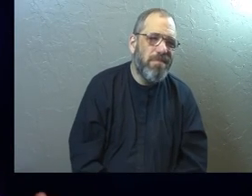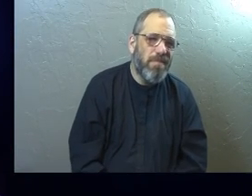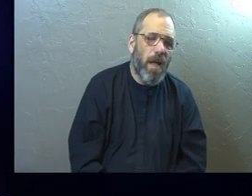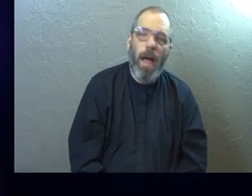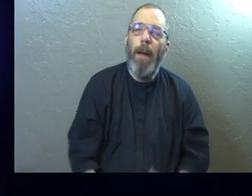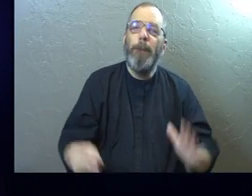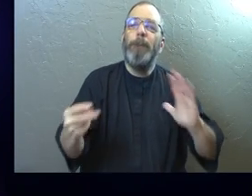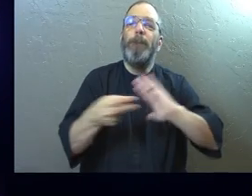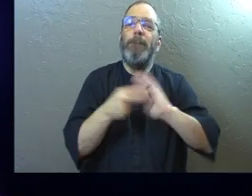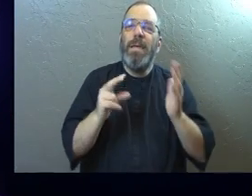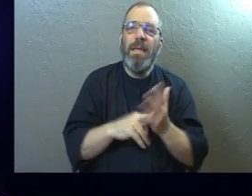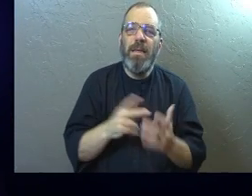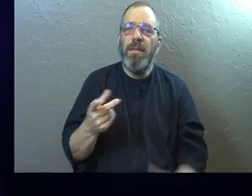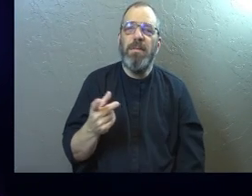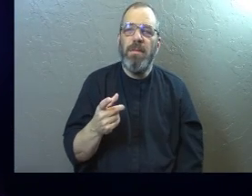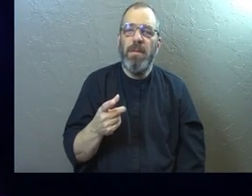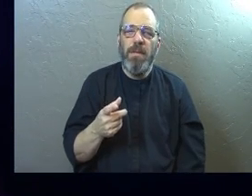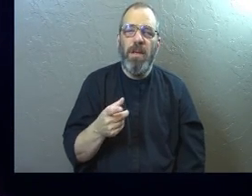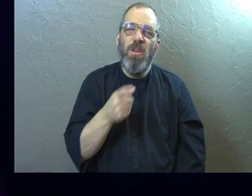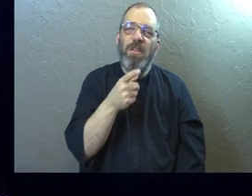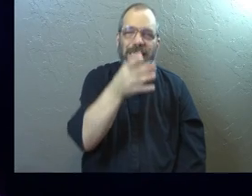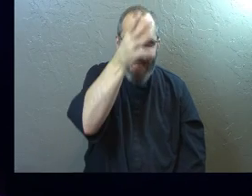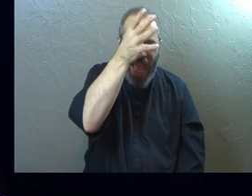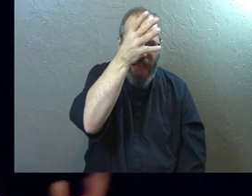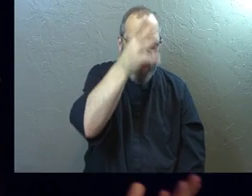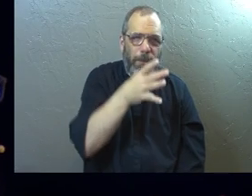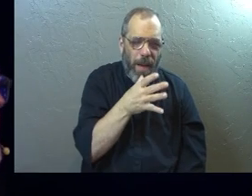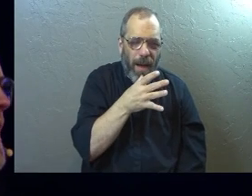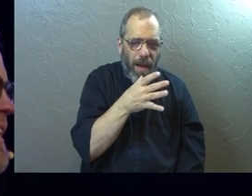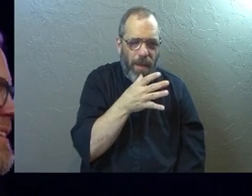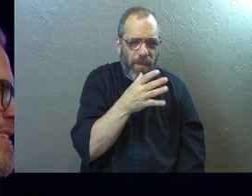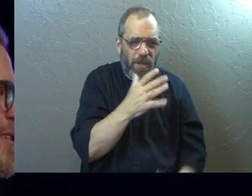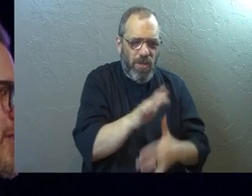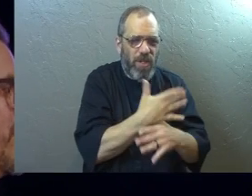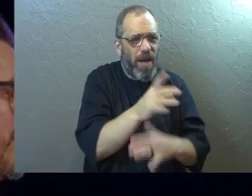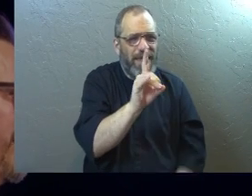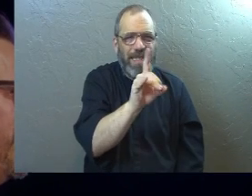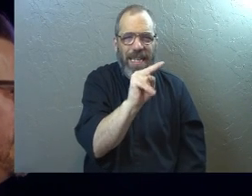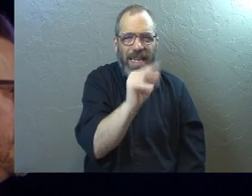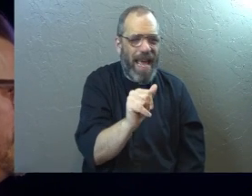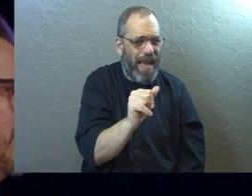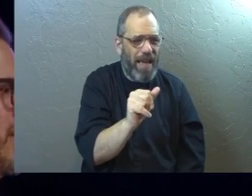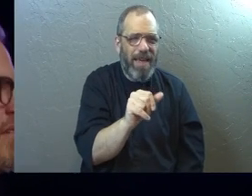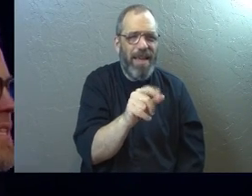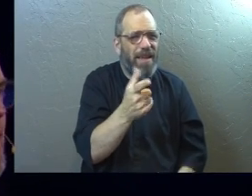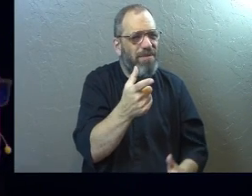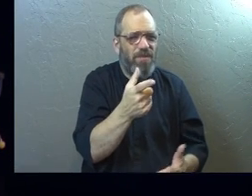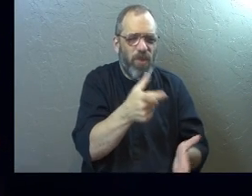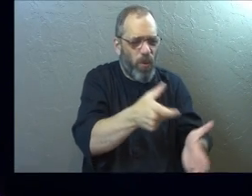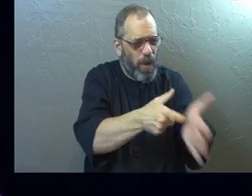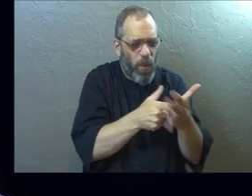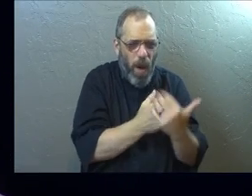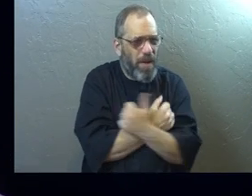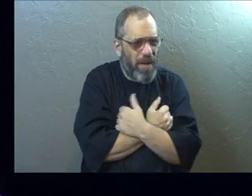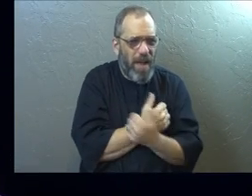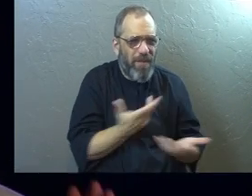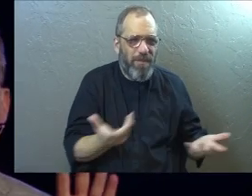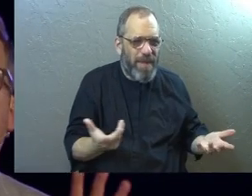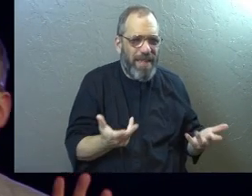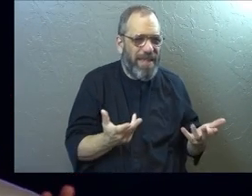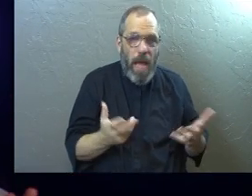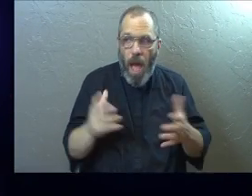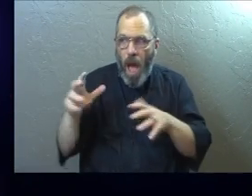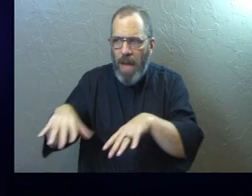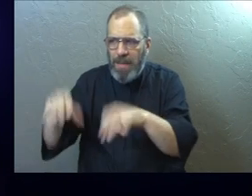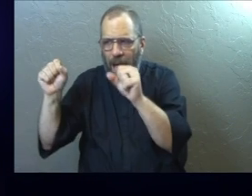What they're trying to say is, you're obligated to love me. We share DNA. Right? Like, that's what they're trying to get.